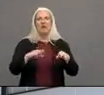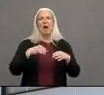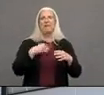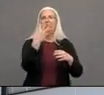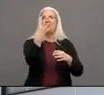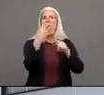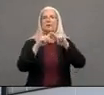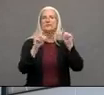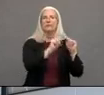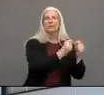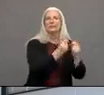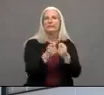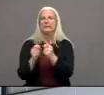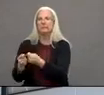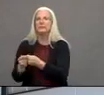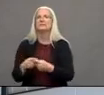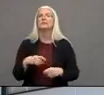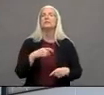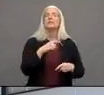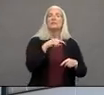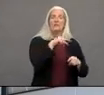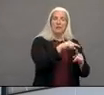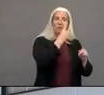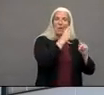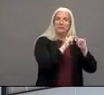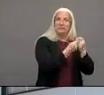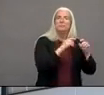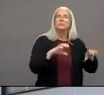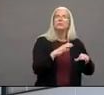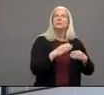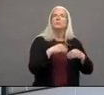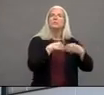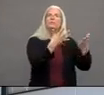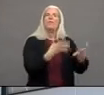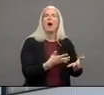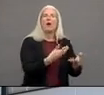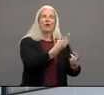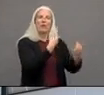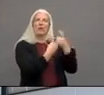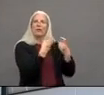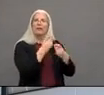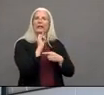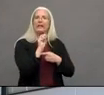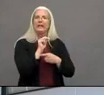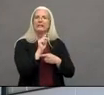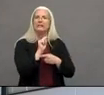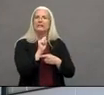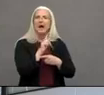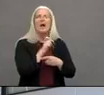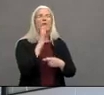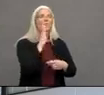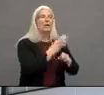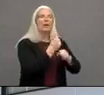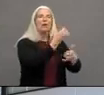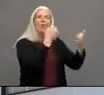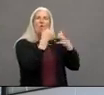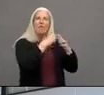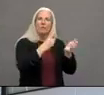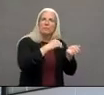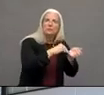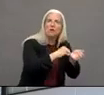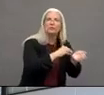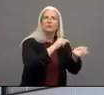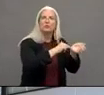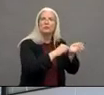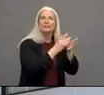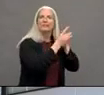provider intake unit and the provider intake unit receives calls from providers who are seeking guidance on various issues related to